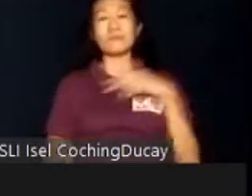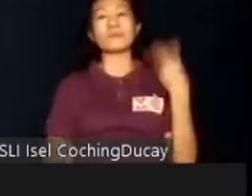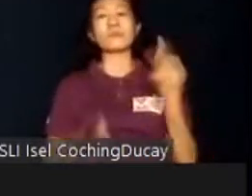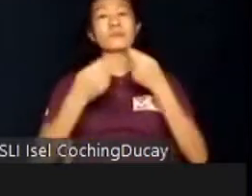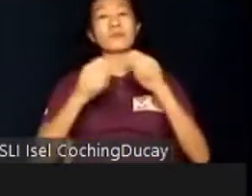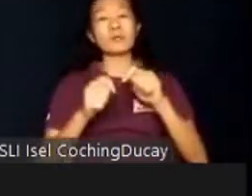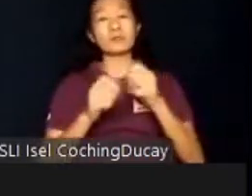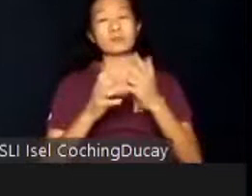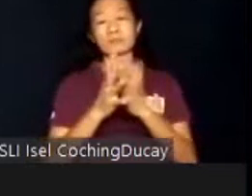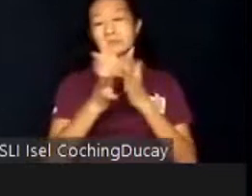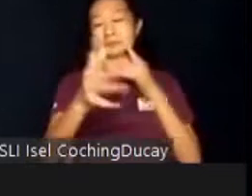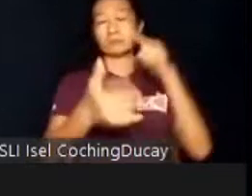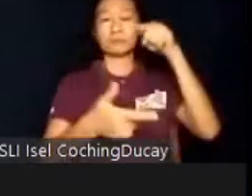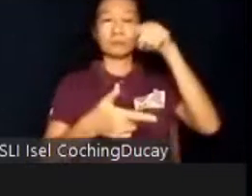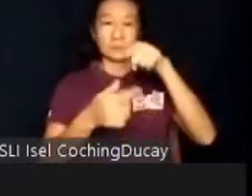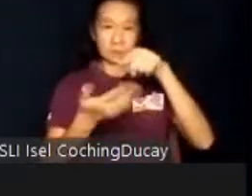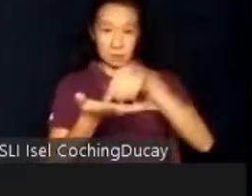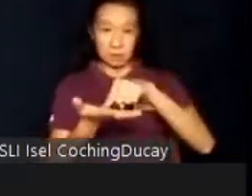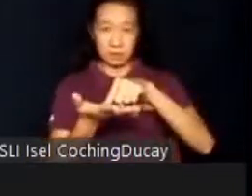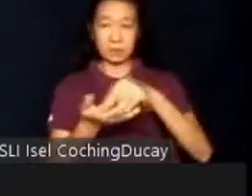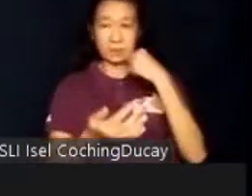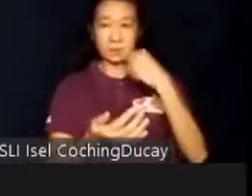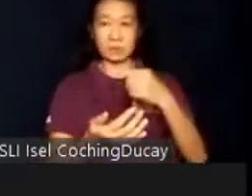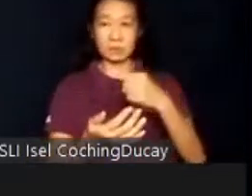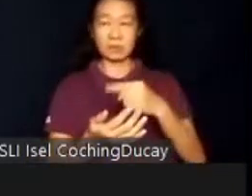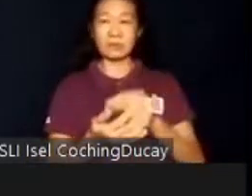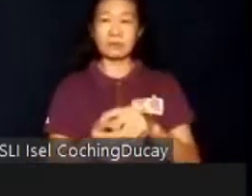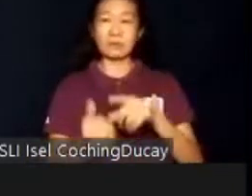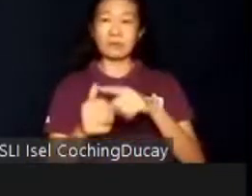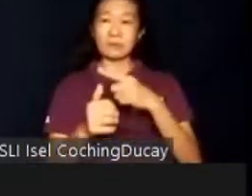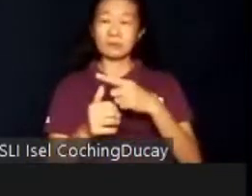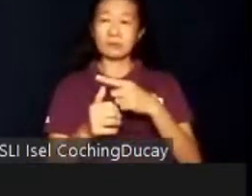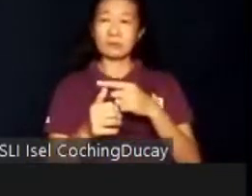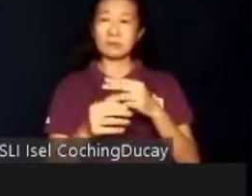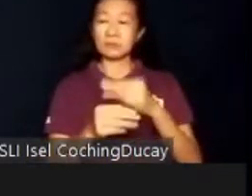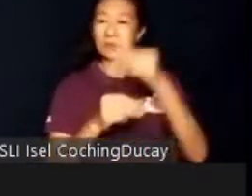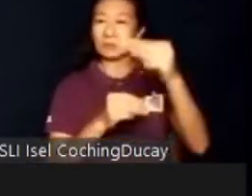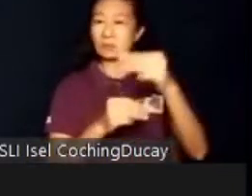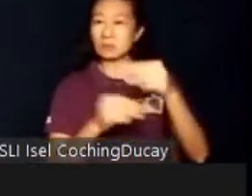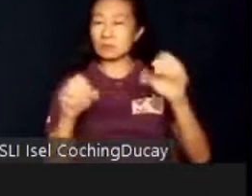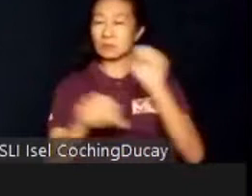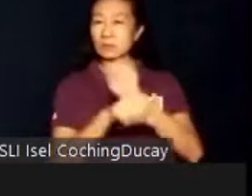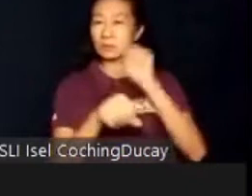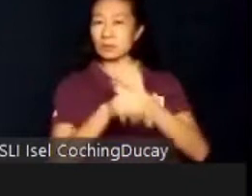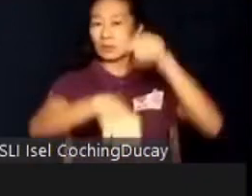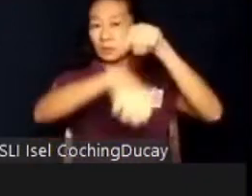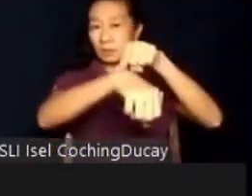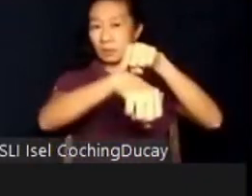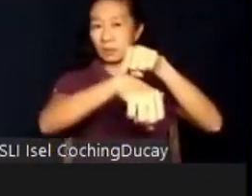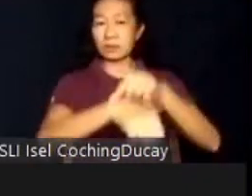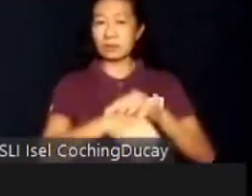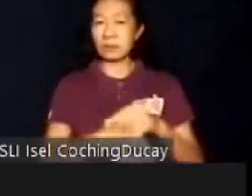to align these with the aforementioned predictors, milestone tasks, and timelines. The